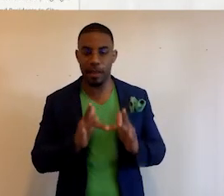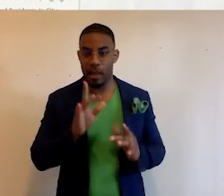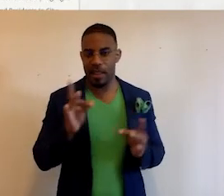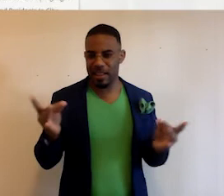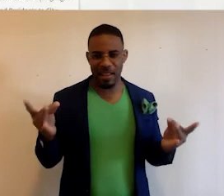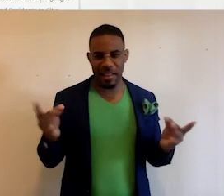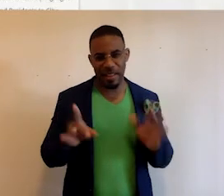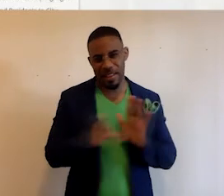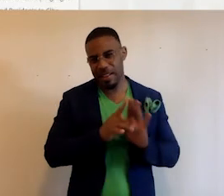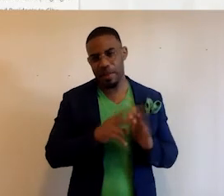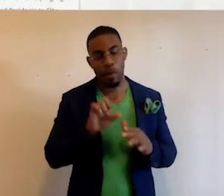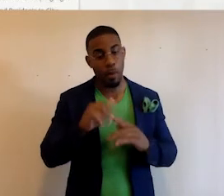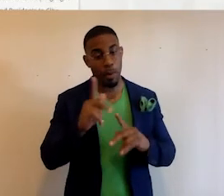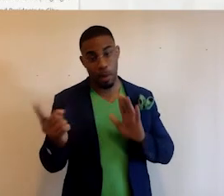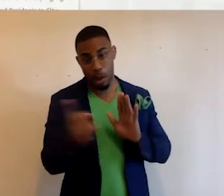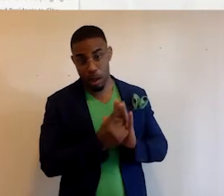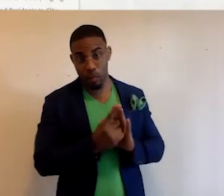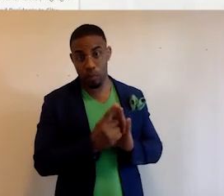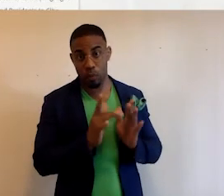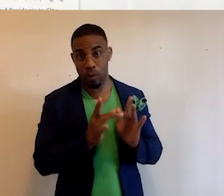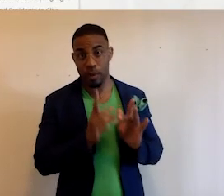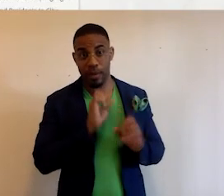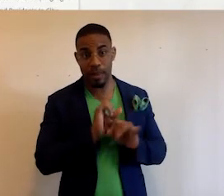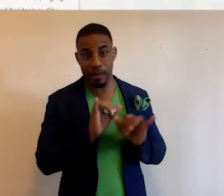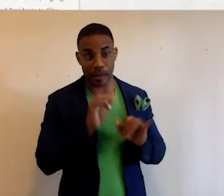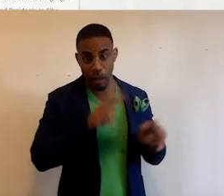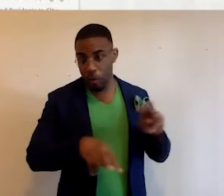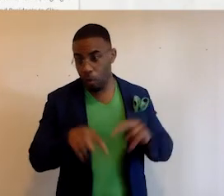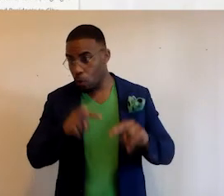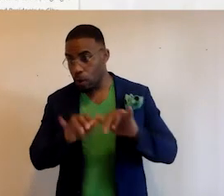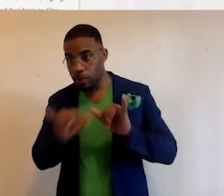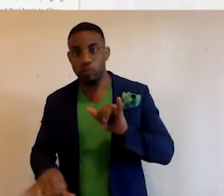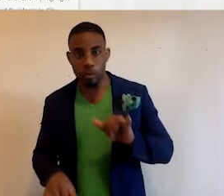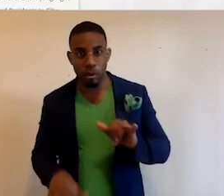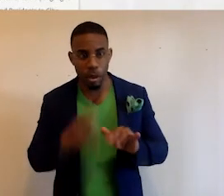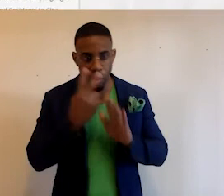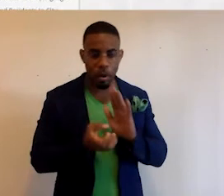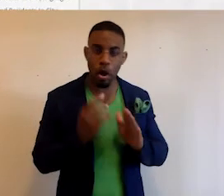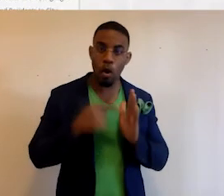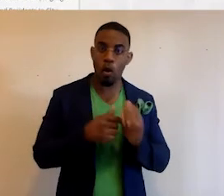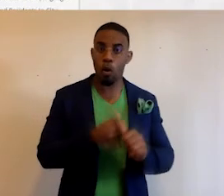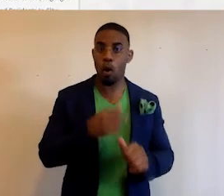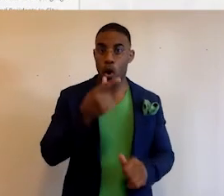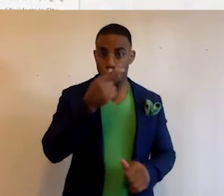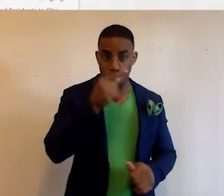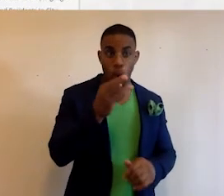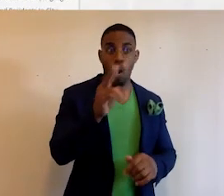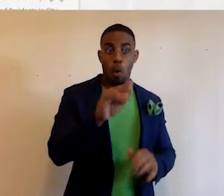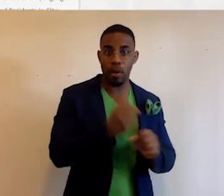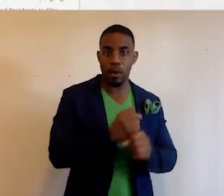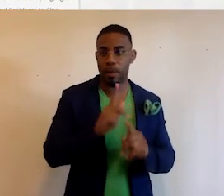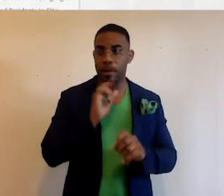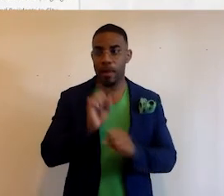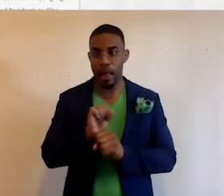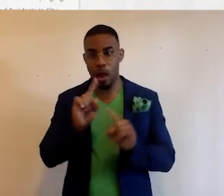stickiness means is that when people come to the site, they actually explore the site. According to Google's own statistics, people that